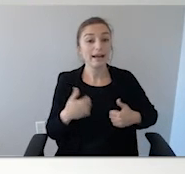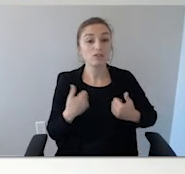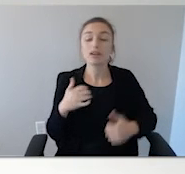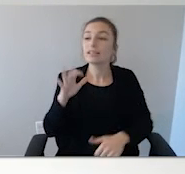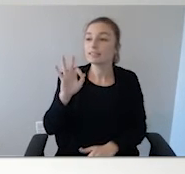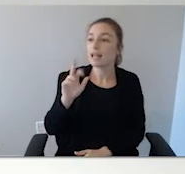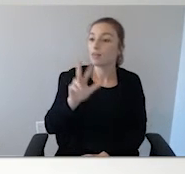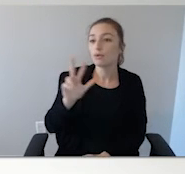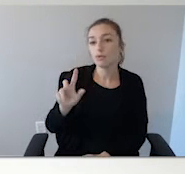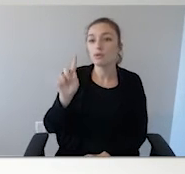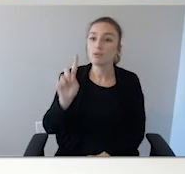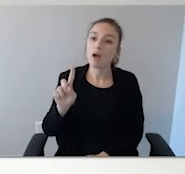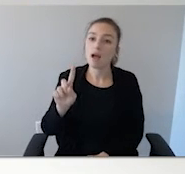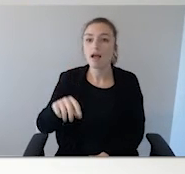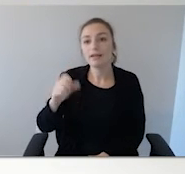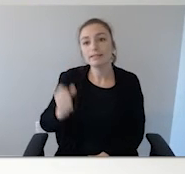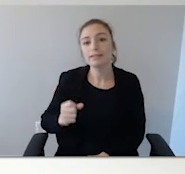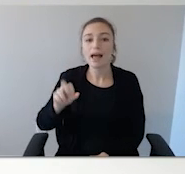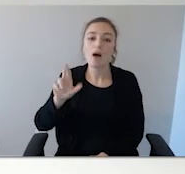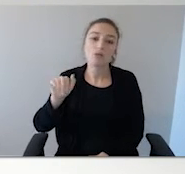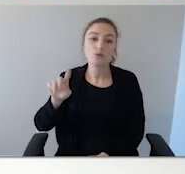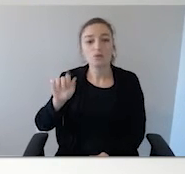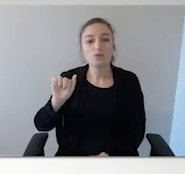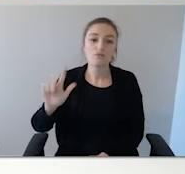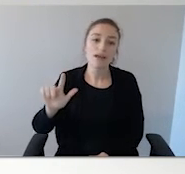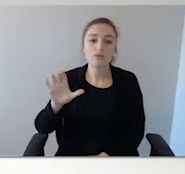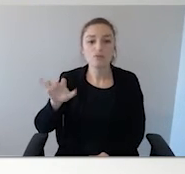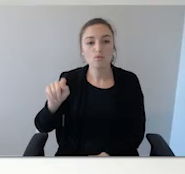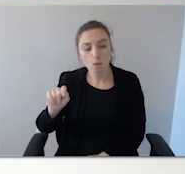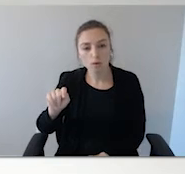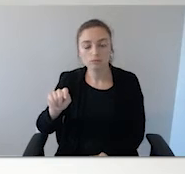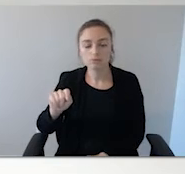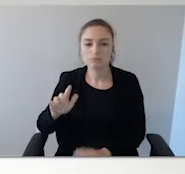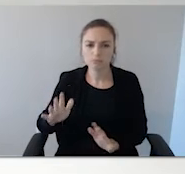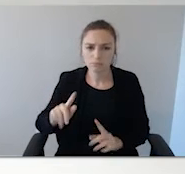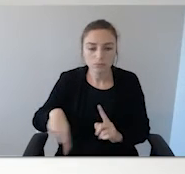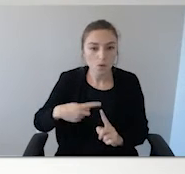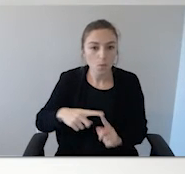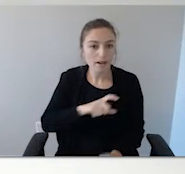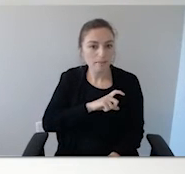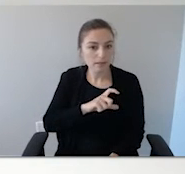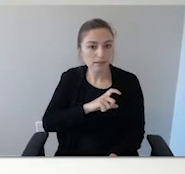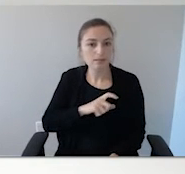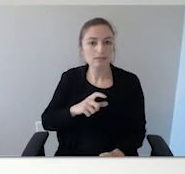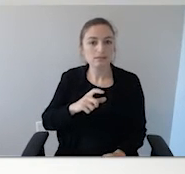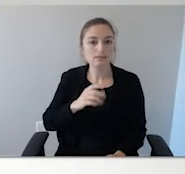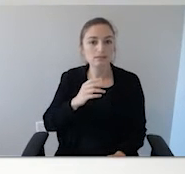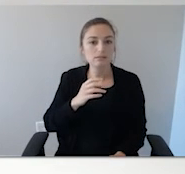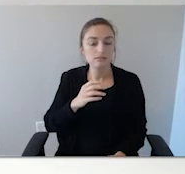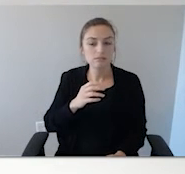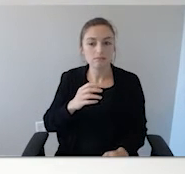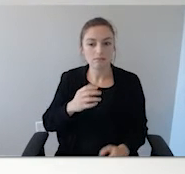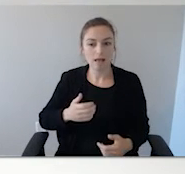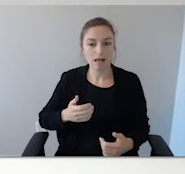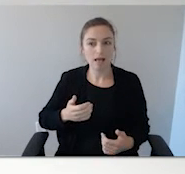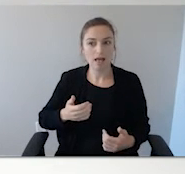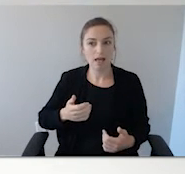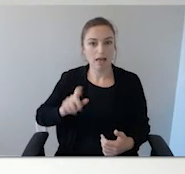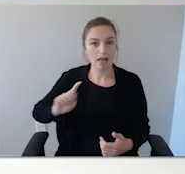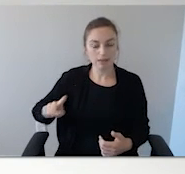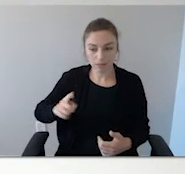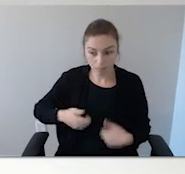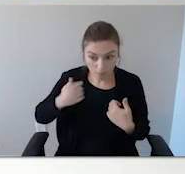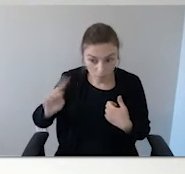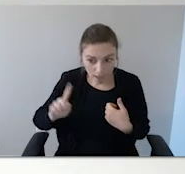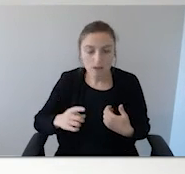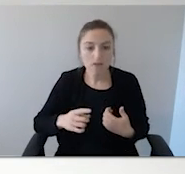9331 Southeast Randall Court. When an officer says, where do you live? They're asking for your address. And we've